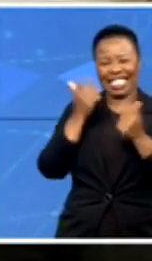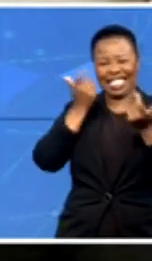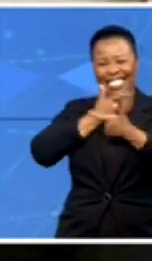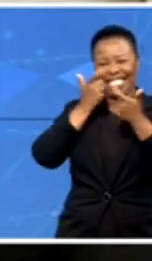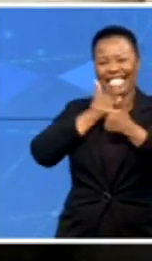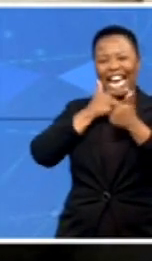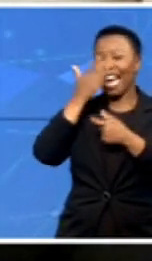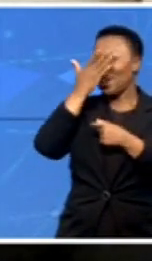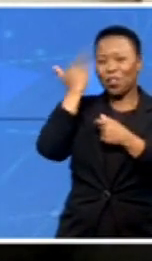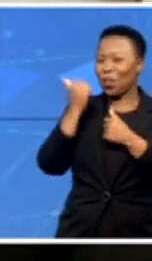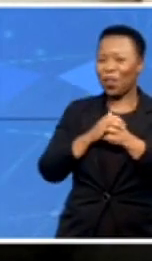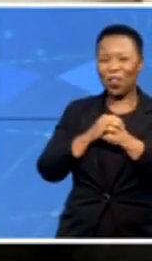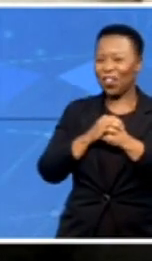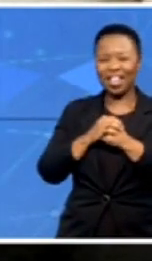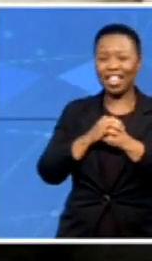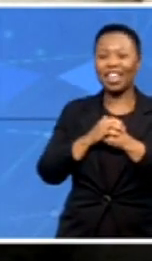you heard,